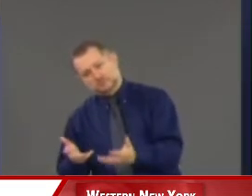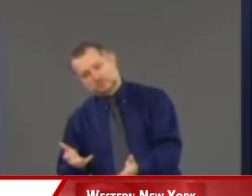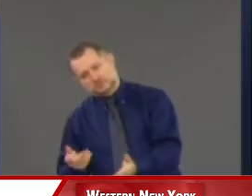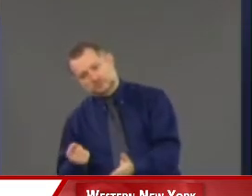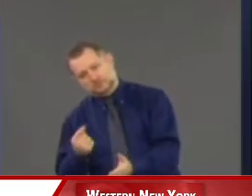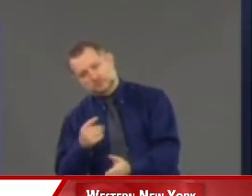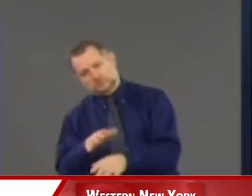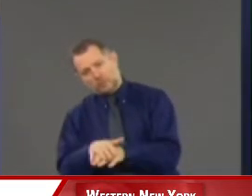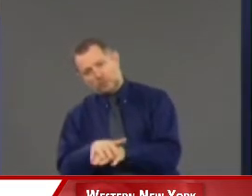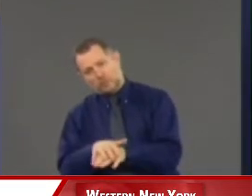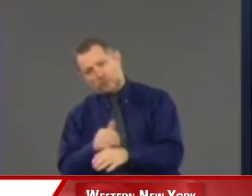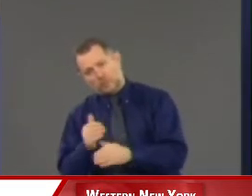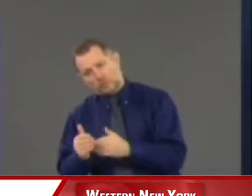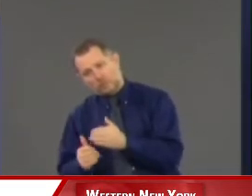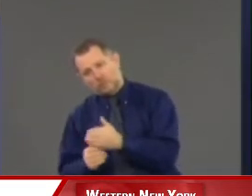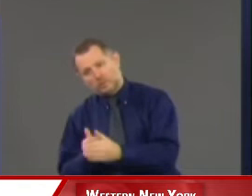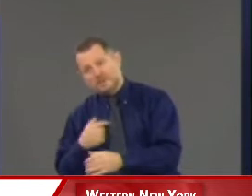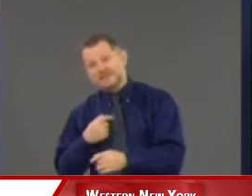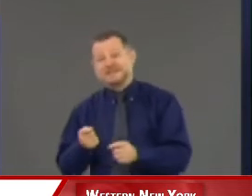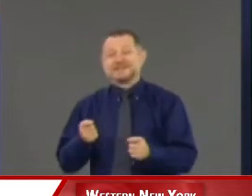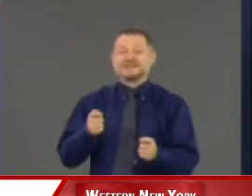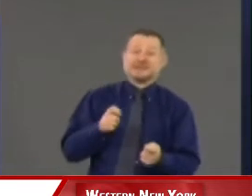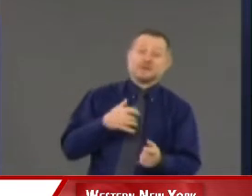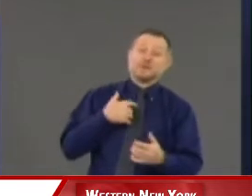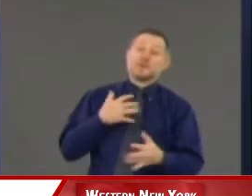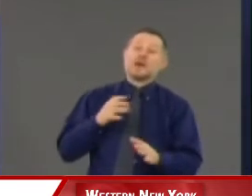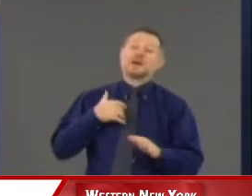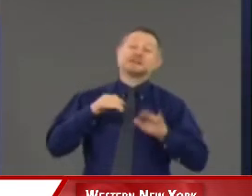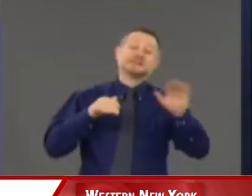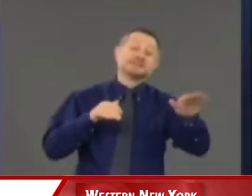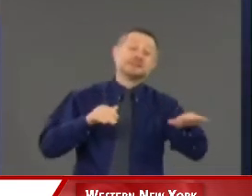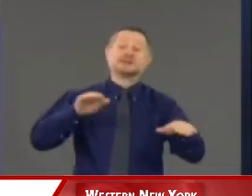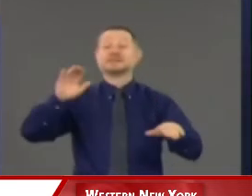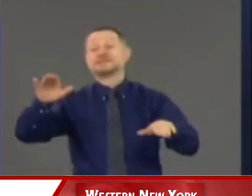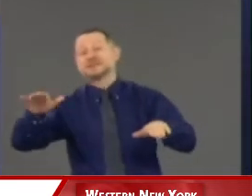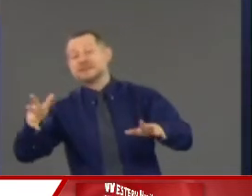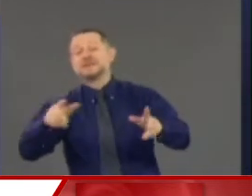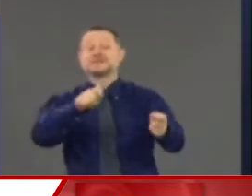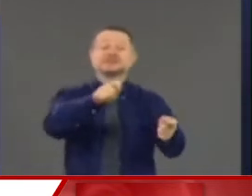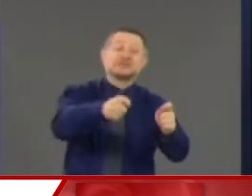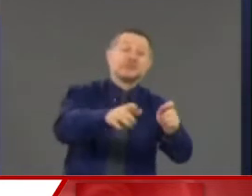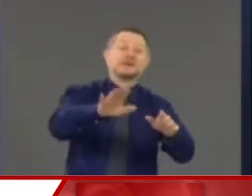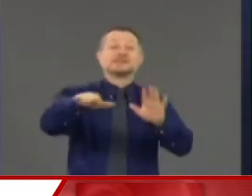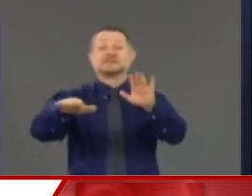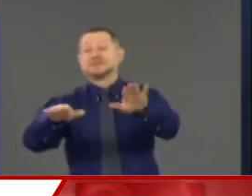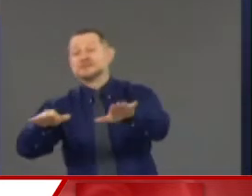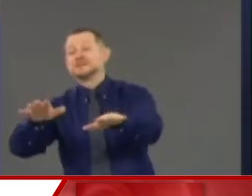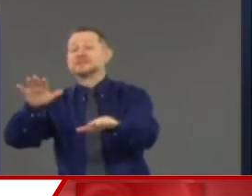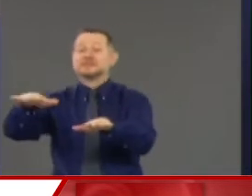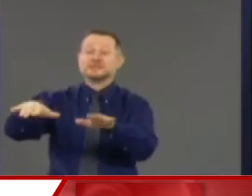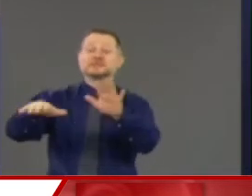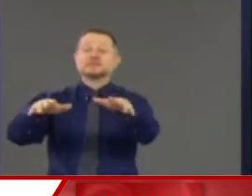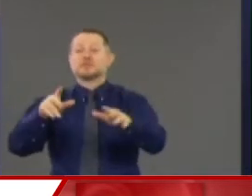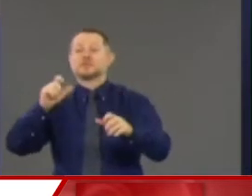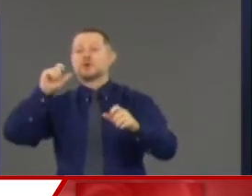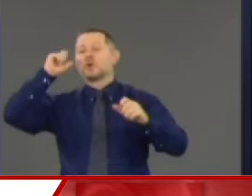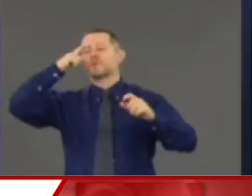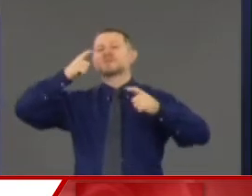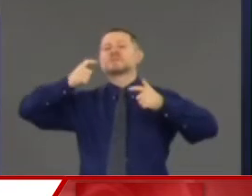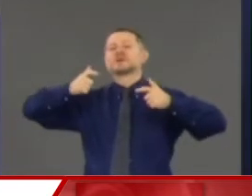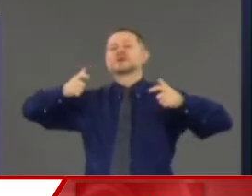And you can take the rudder and turn it all the way to one side. But the freighter has such a mass in and of itself